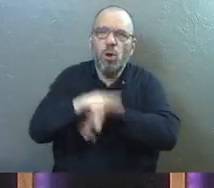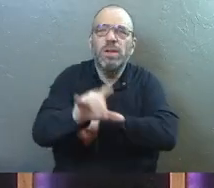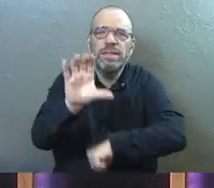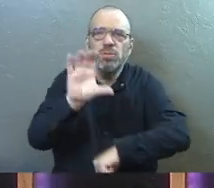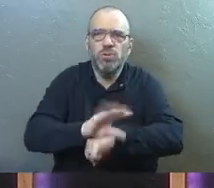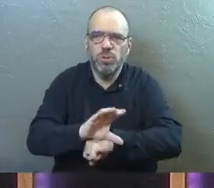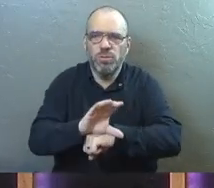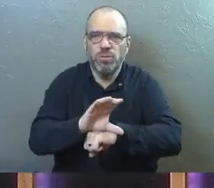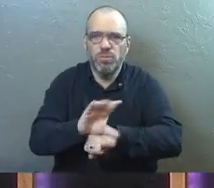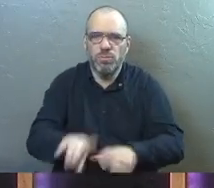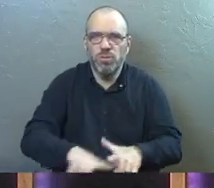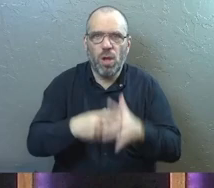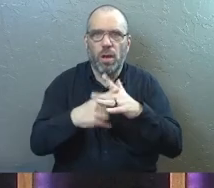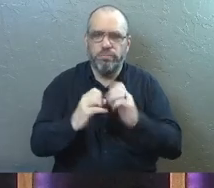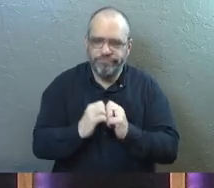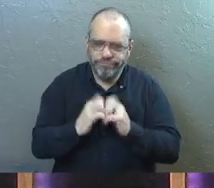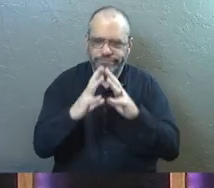church.